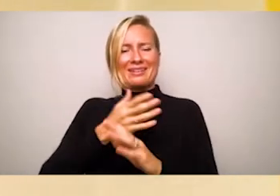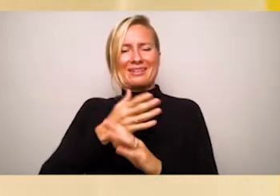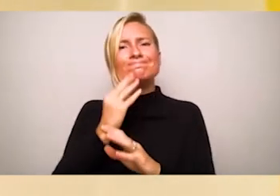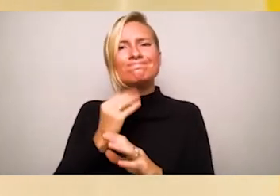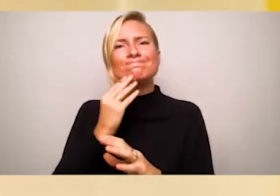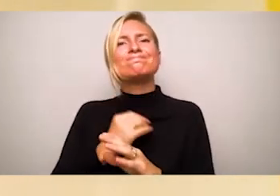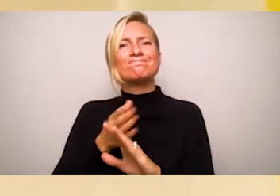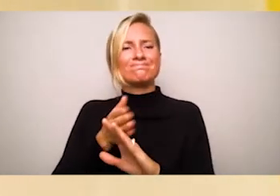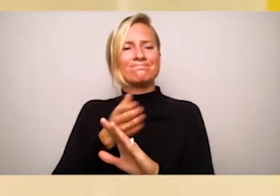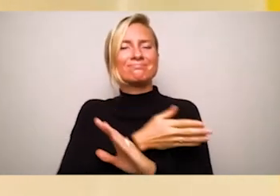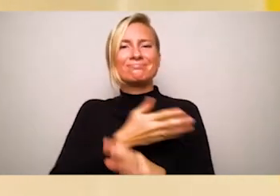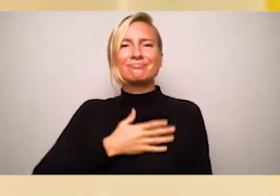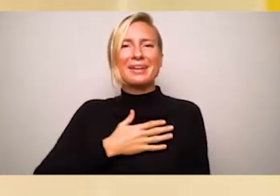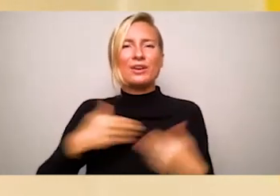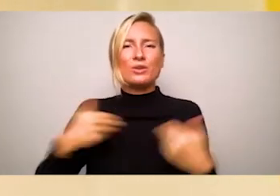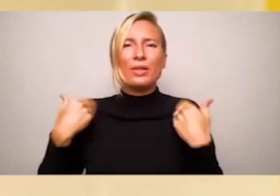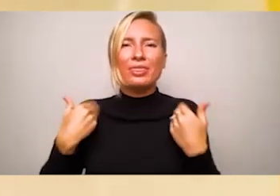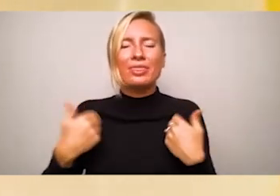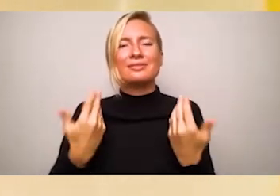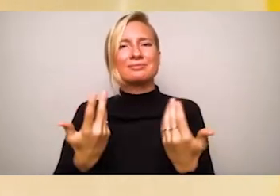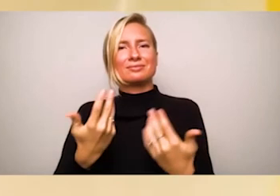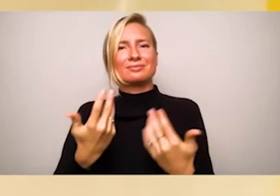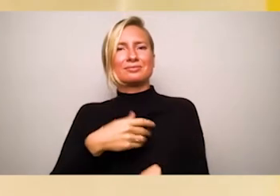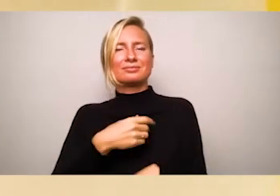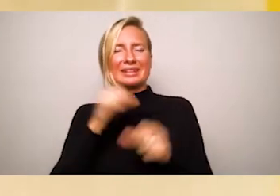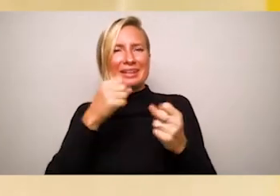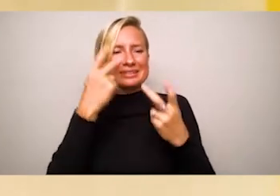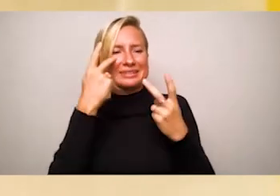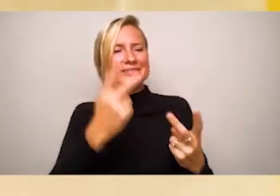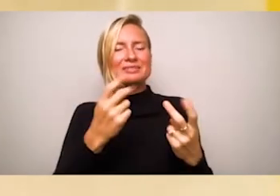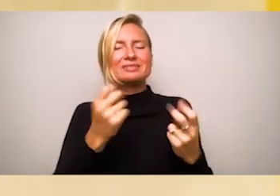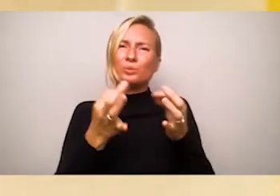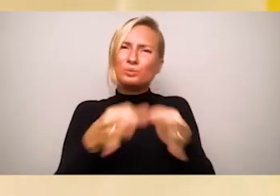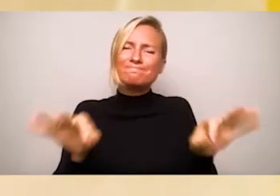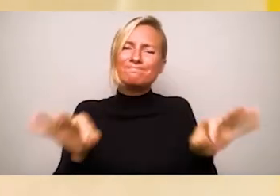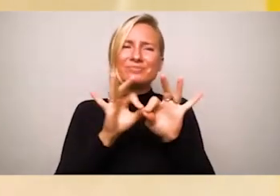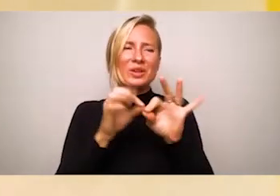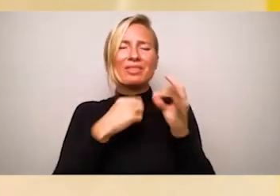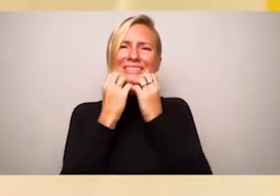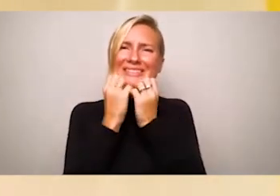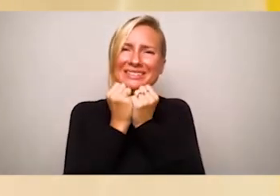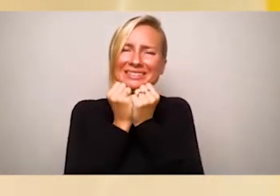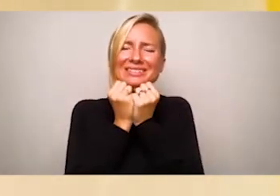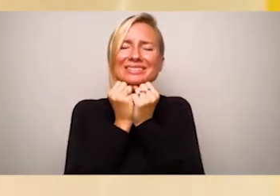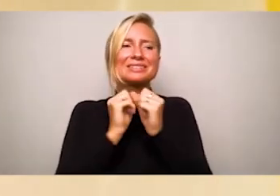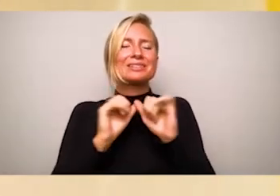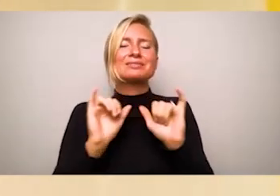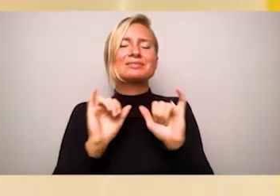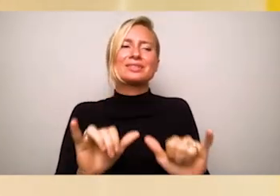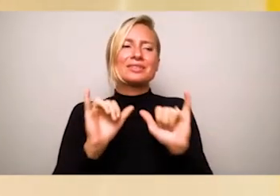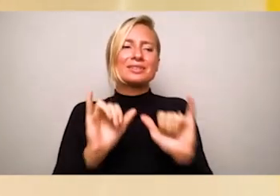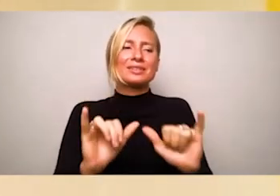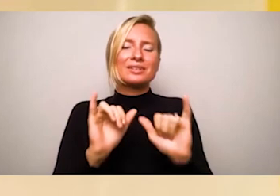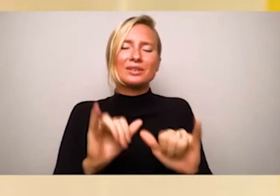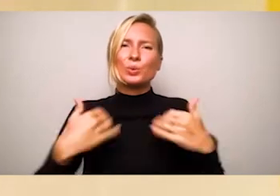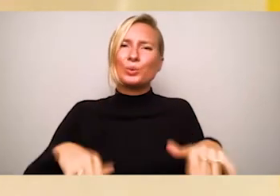her joy, her worth. From there, I began retracing the experiences that I had